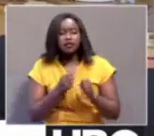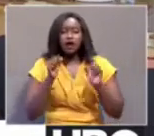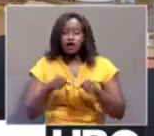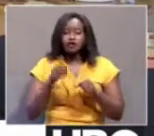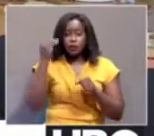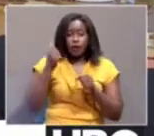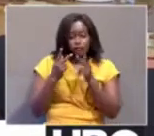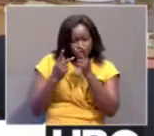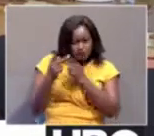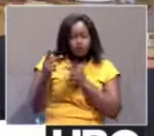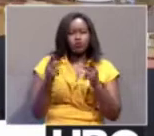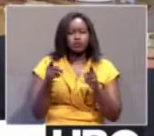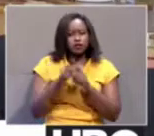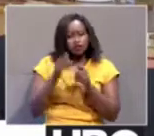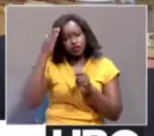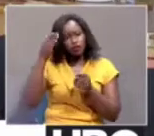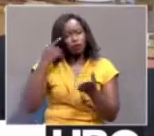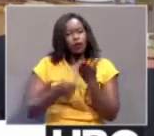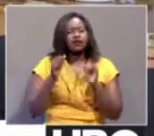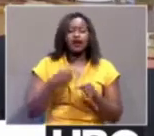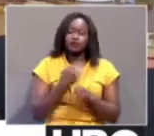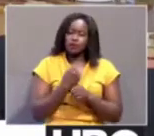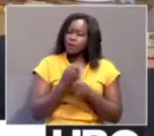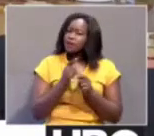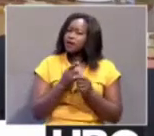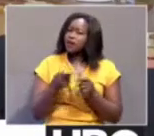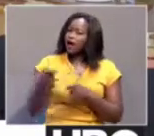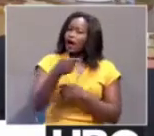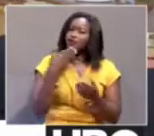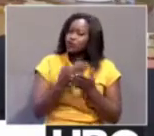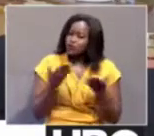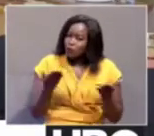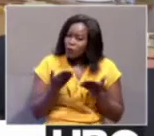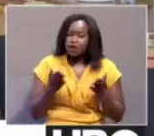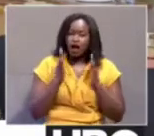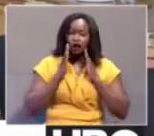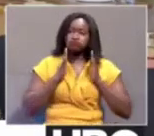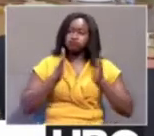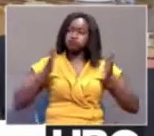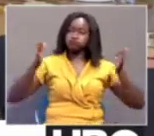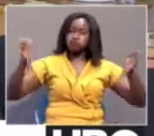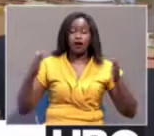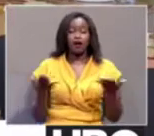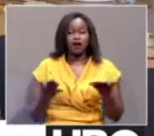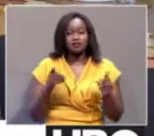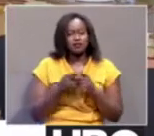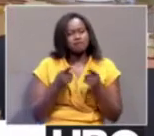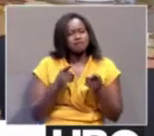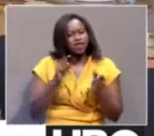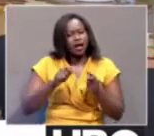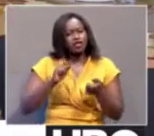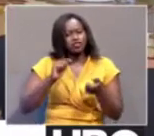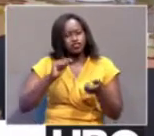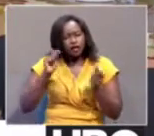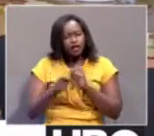visual, they know what they could do. But the good thing with art, it's such a wide spectrum that it turns them into thinking